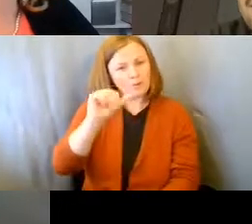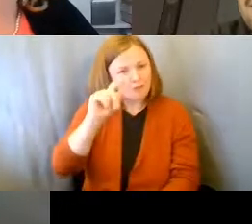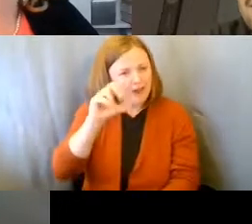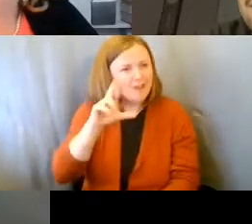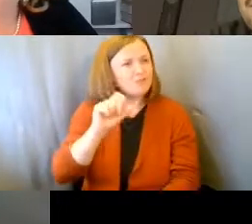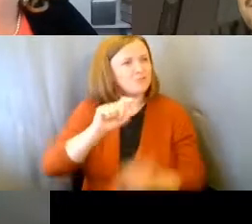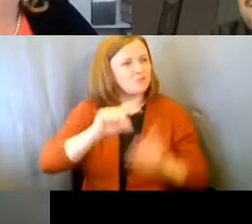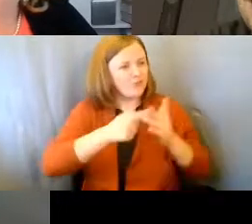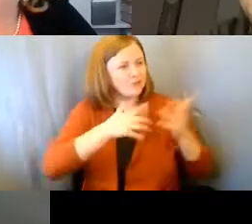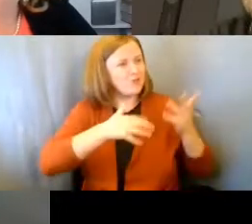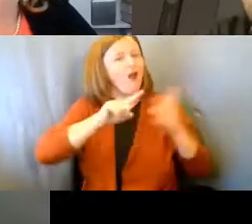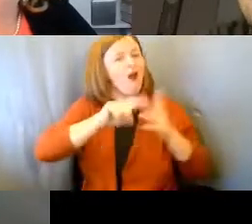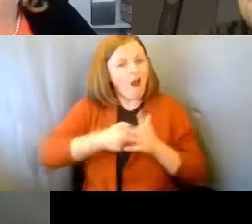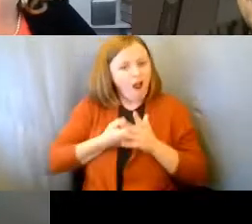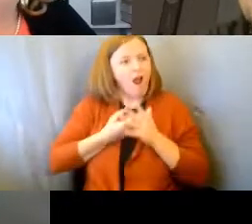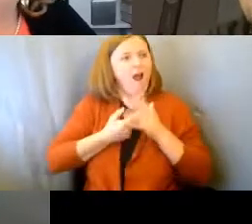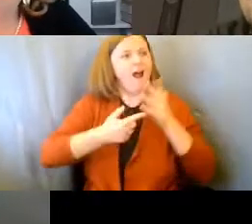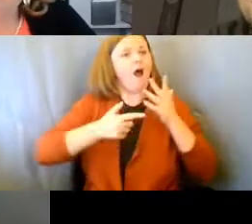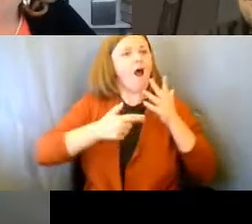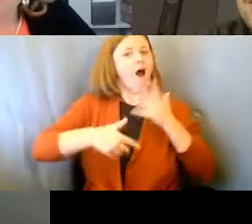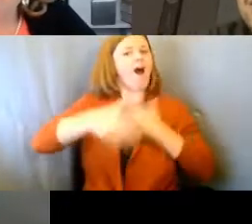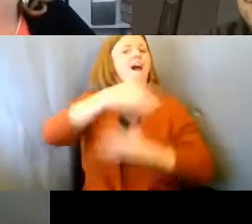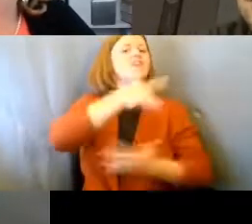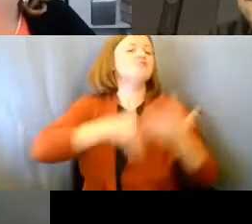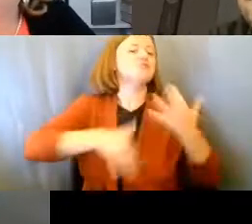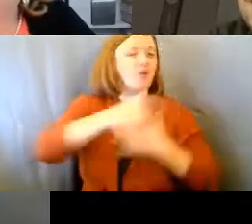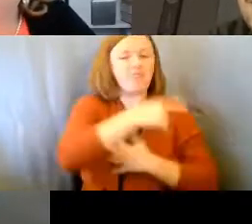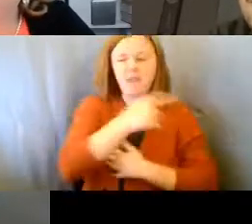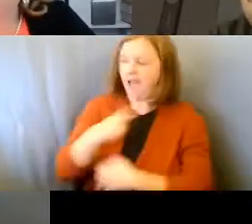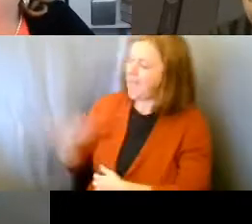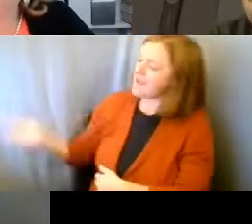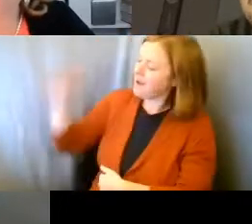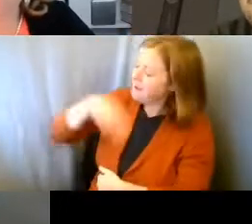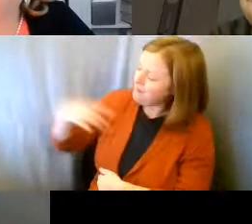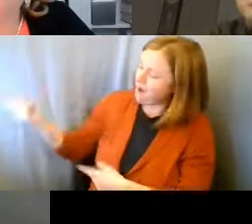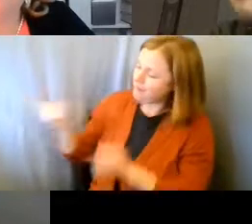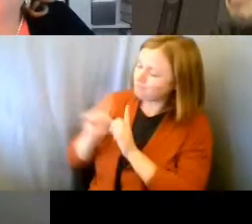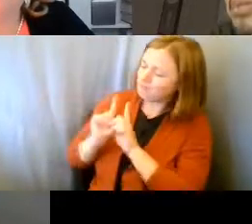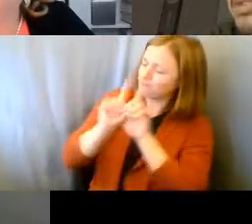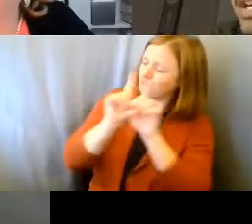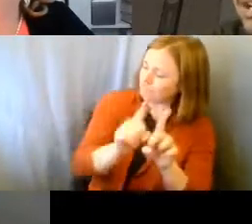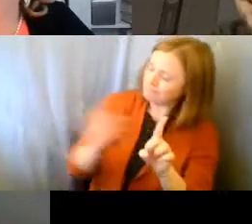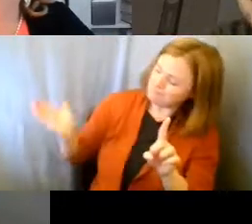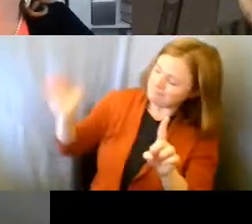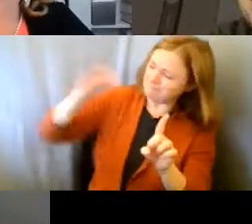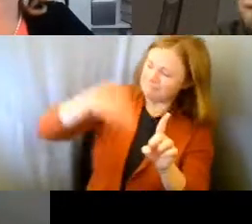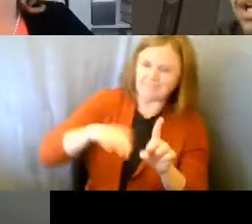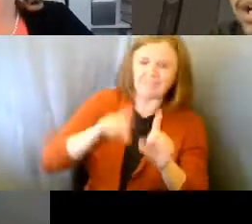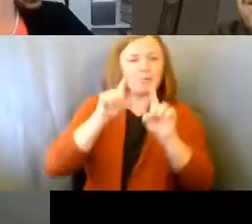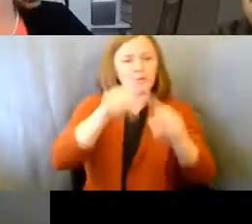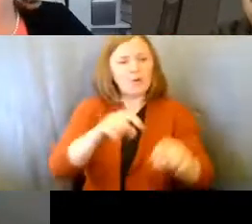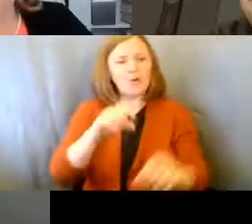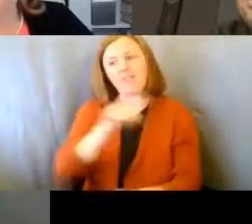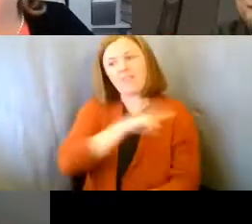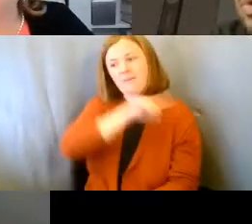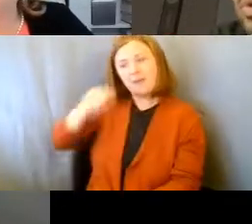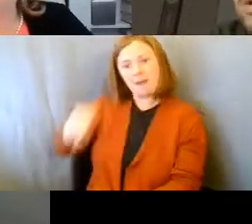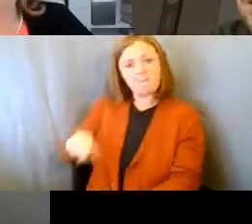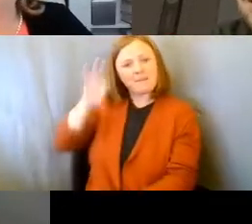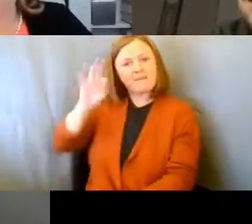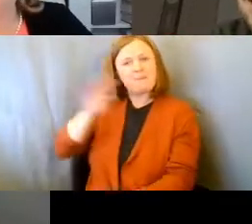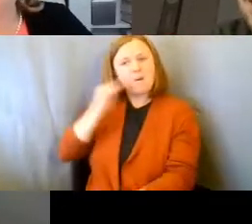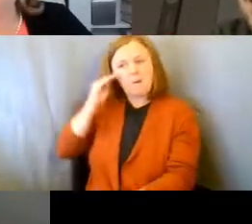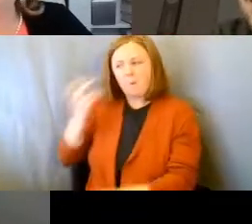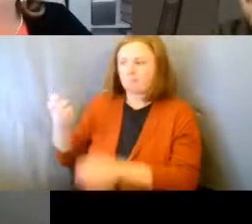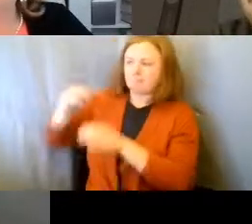um, they, um, they started picking him up and taking him to the, to the, um, club meetings and they started